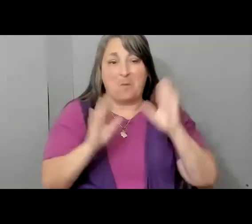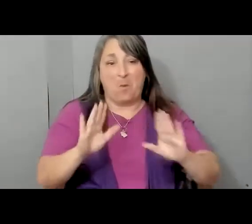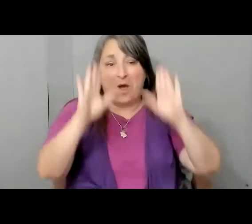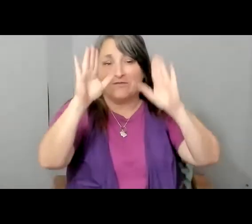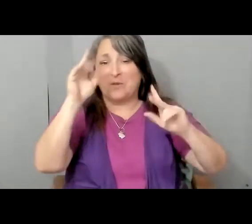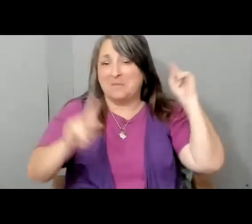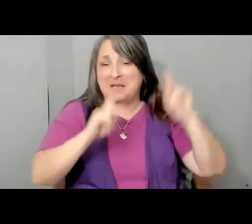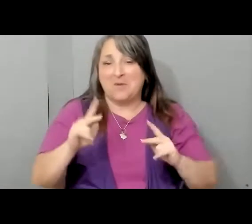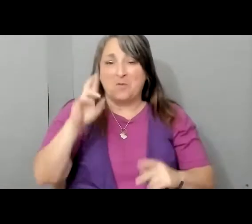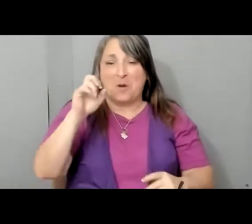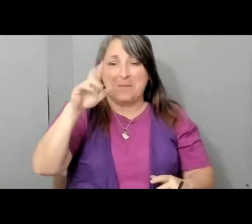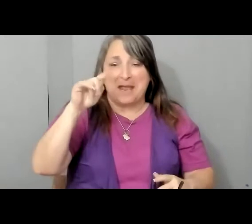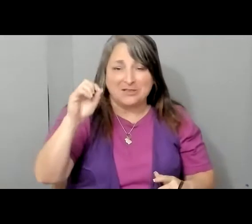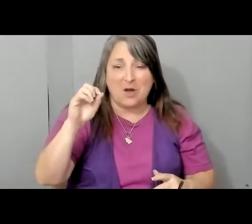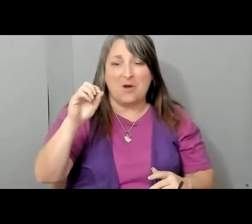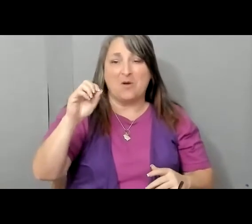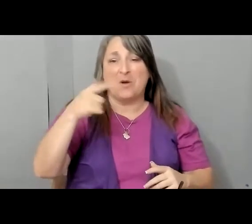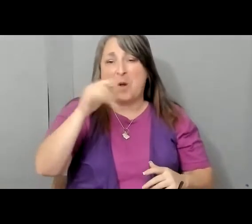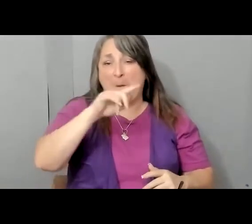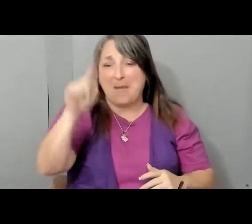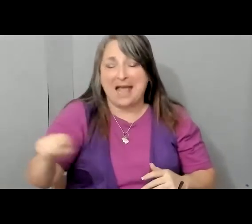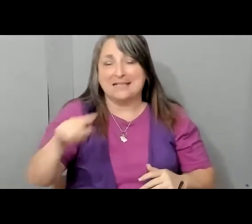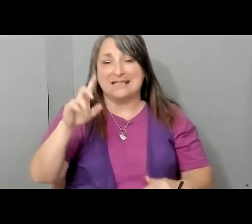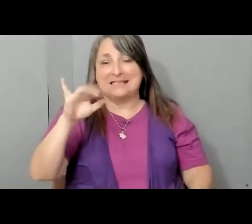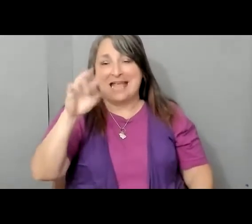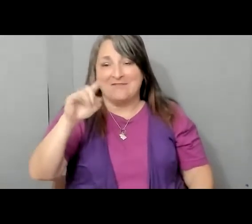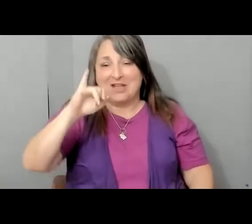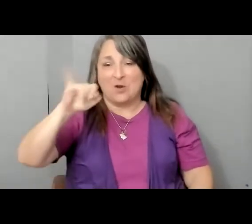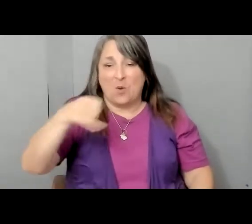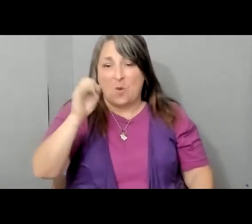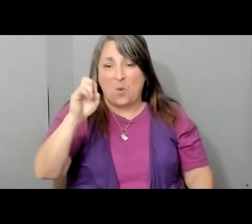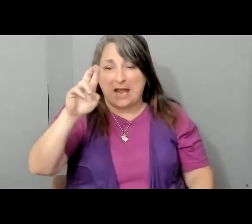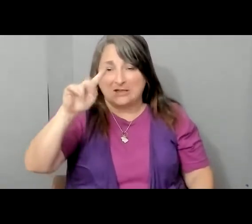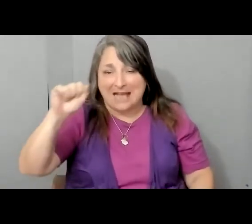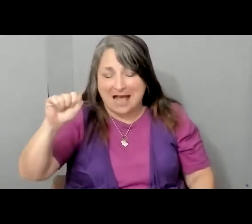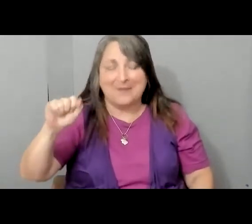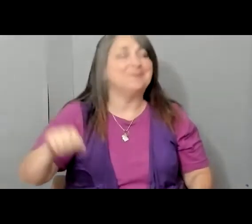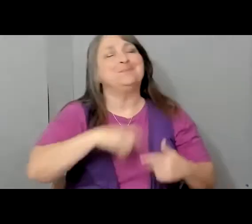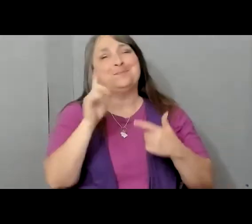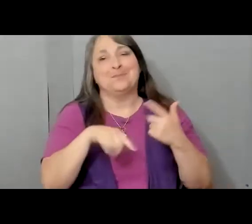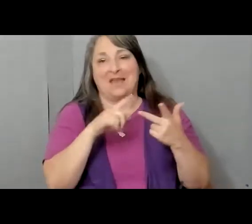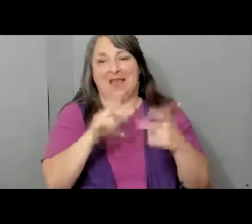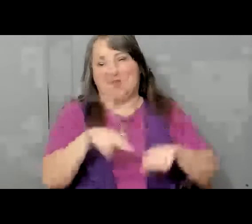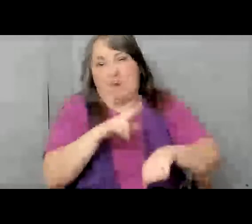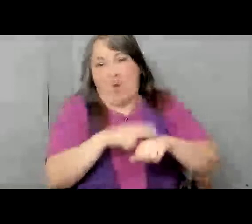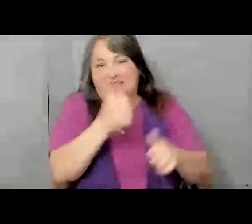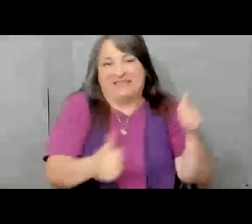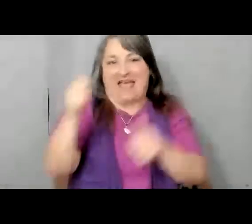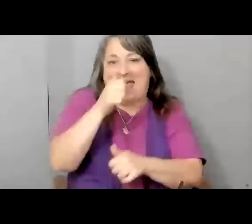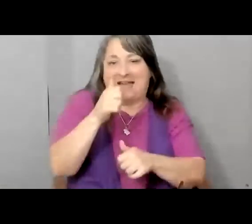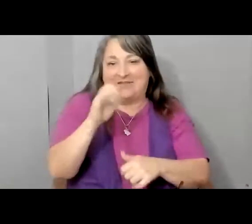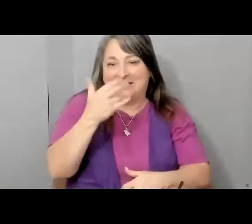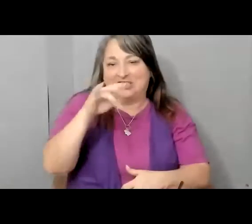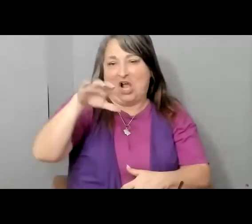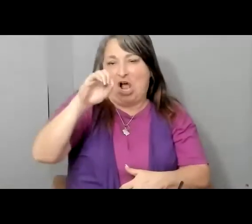President David Huerta of SIU-USWW, of course, the head of the Chicano Latino